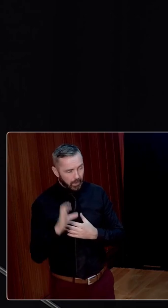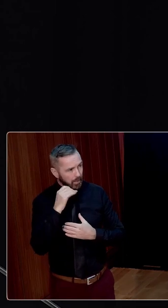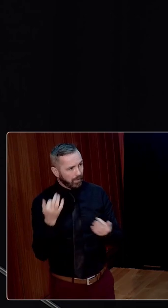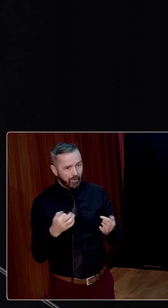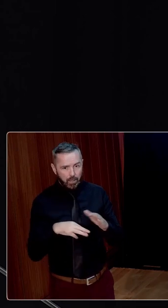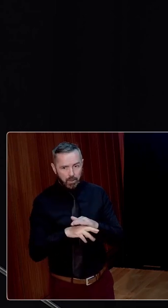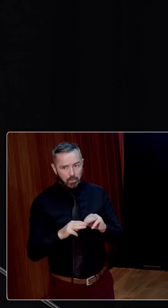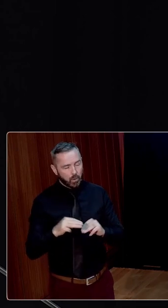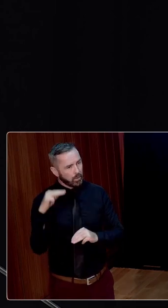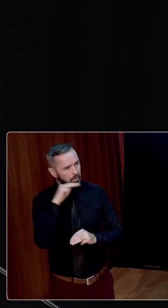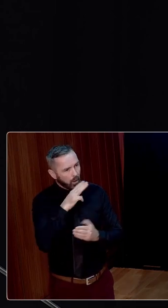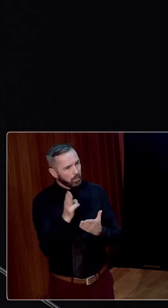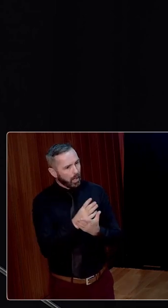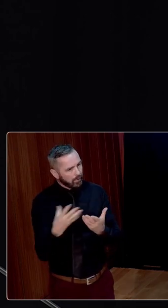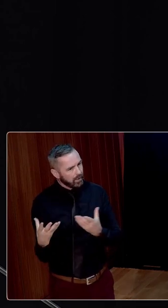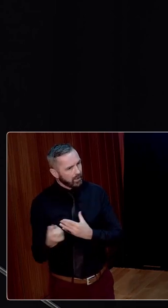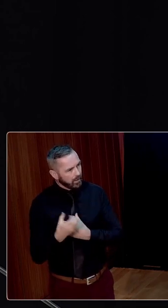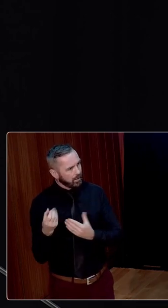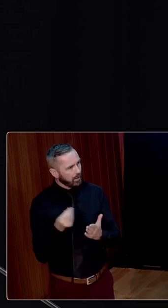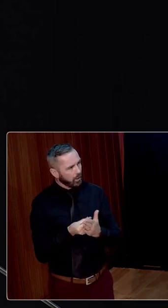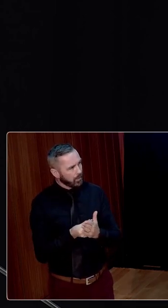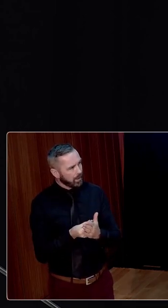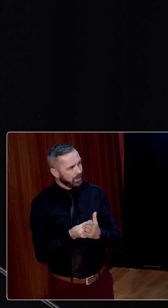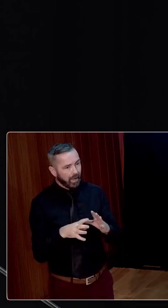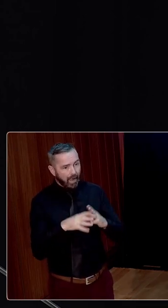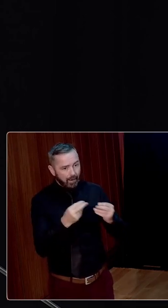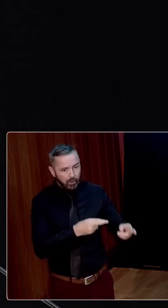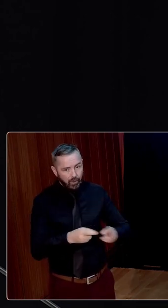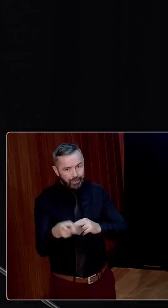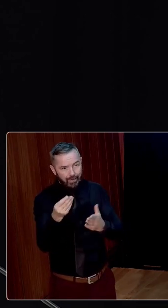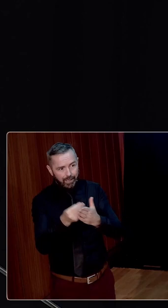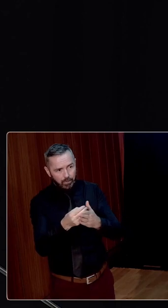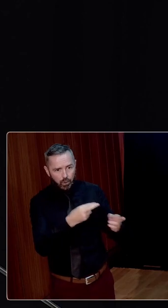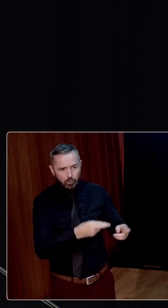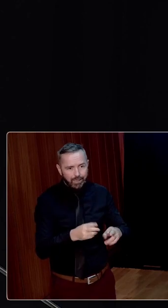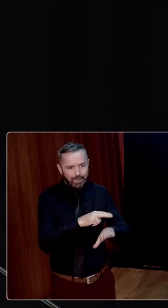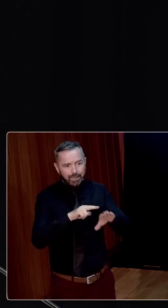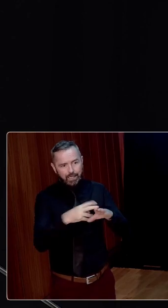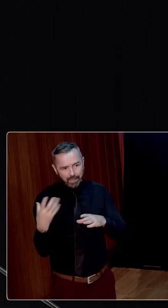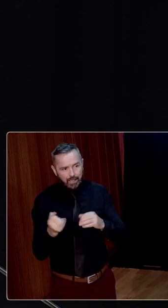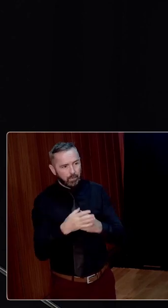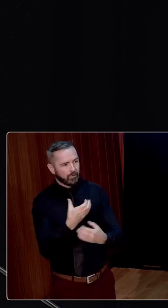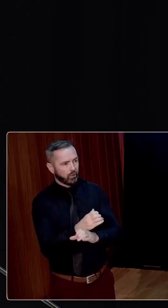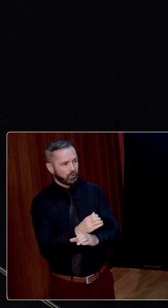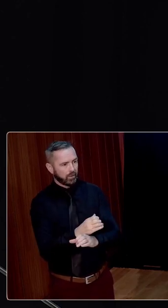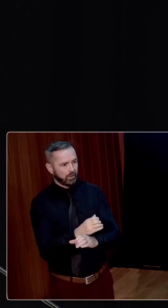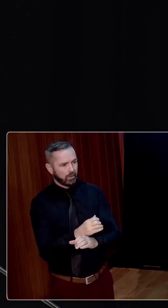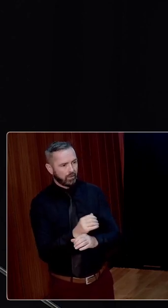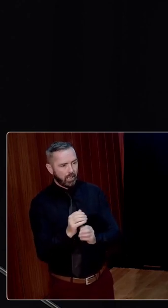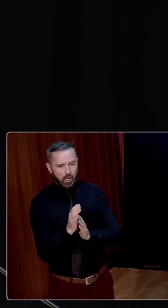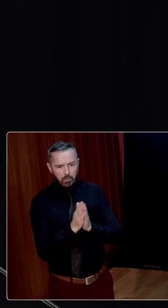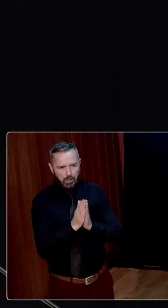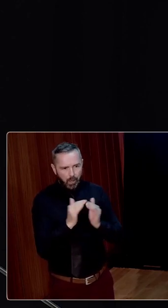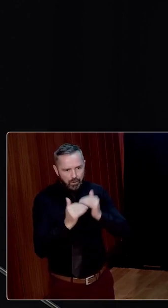being the most important section of the economy, everything that raised their income raised the national income of the country. Prosperity among farmers